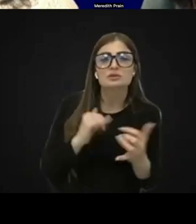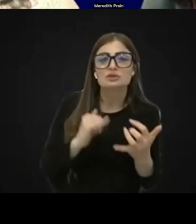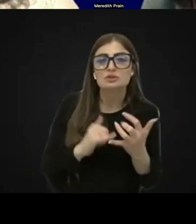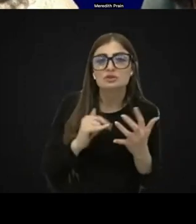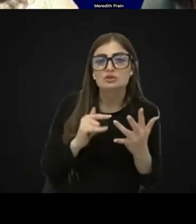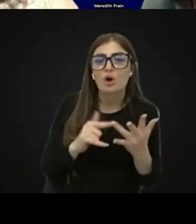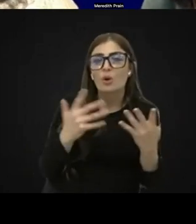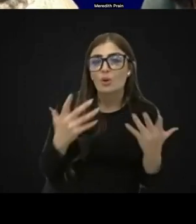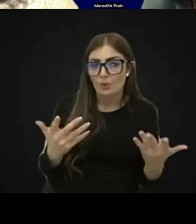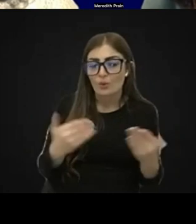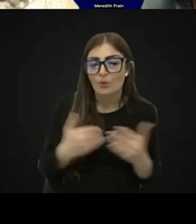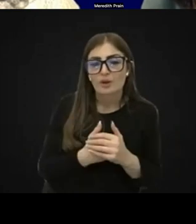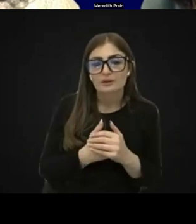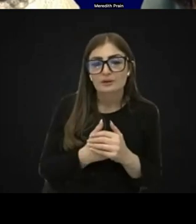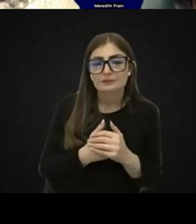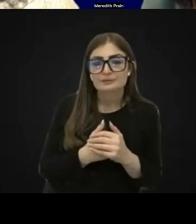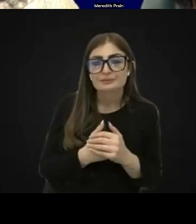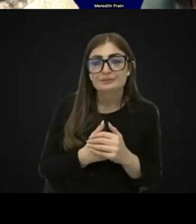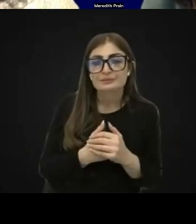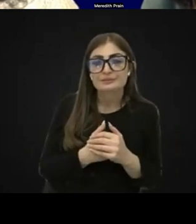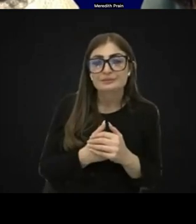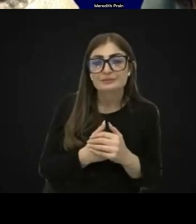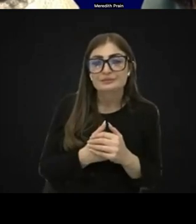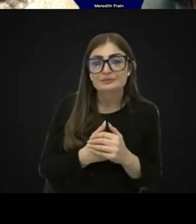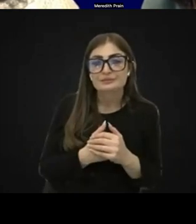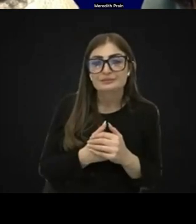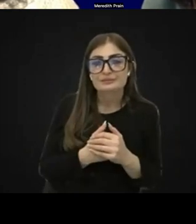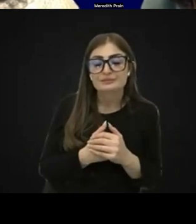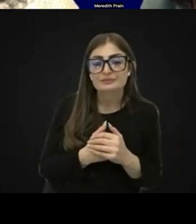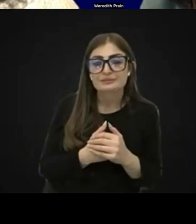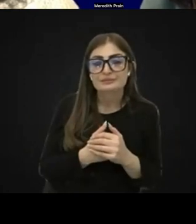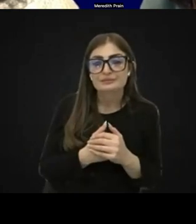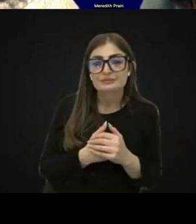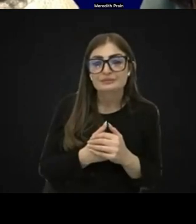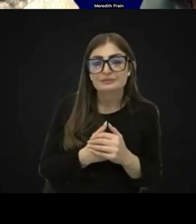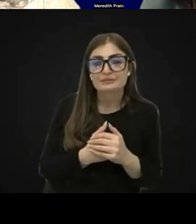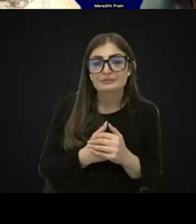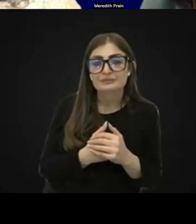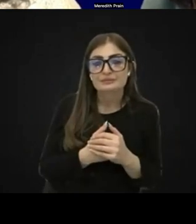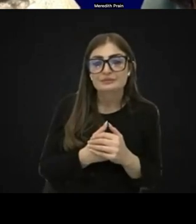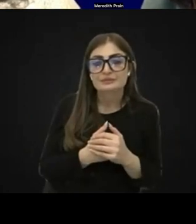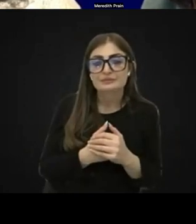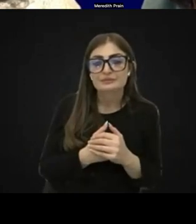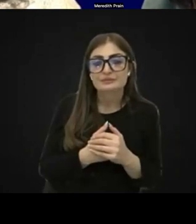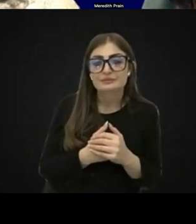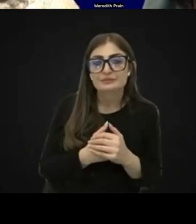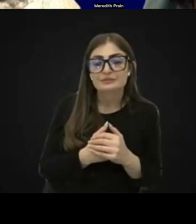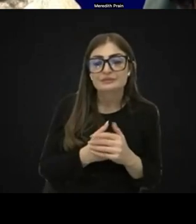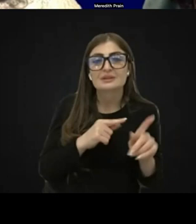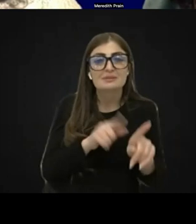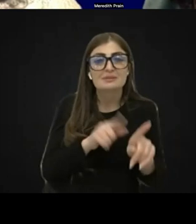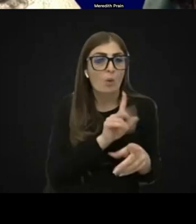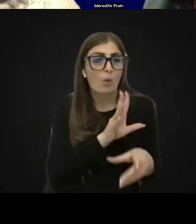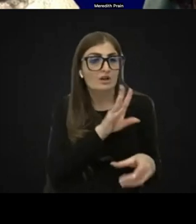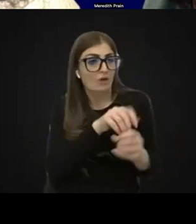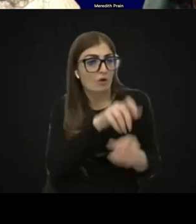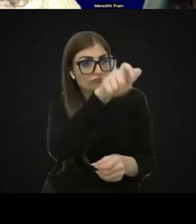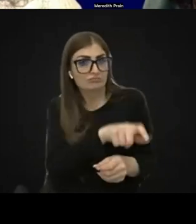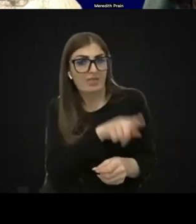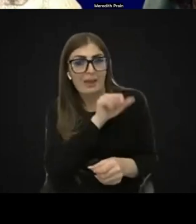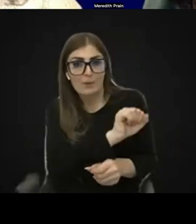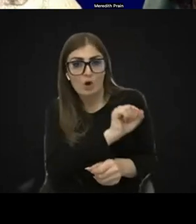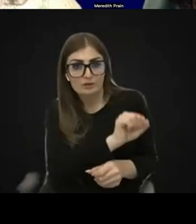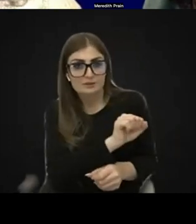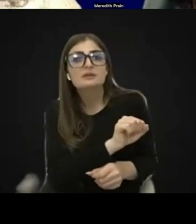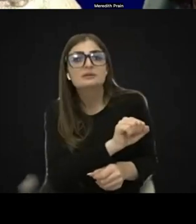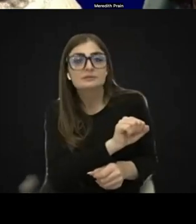the level of the condition that's involved with this individual, most